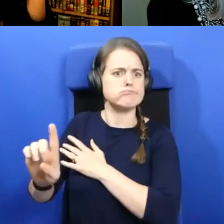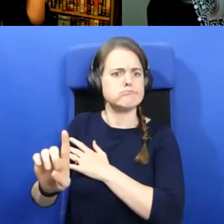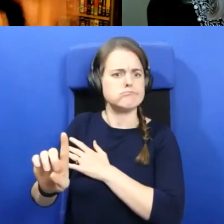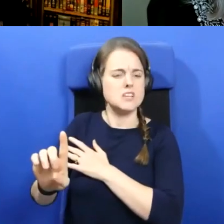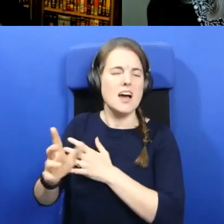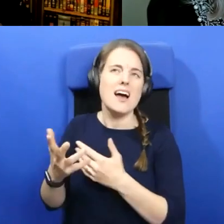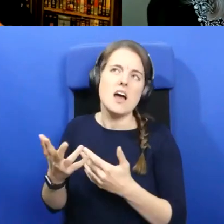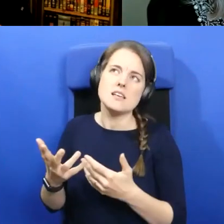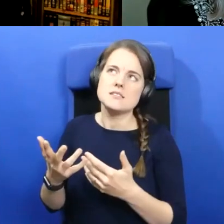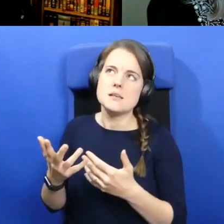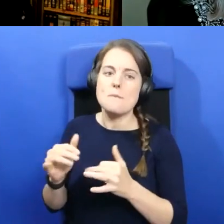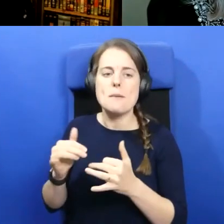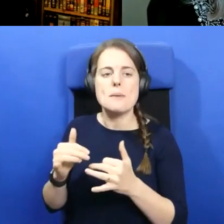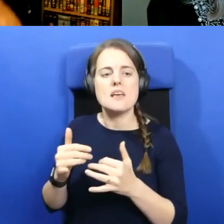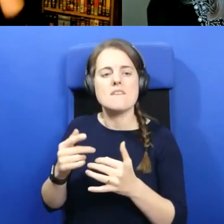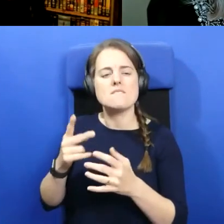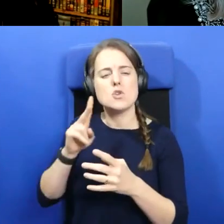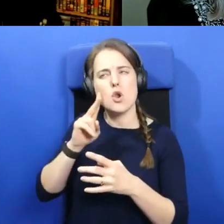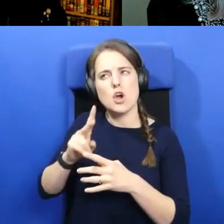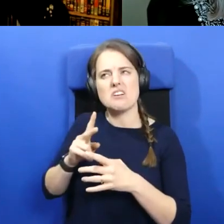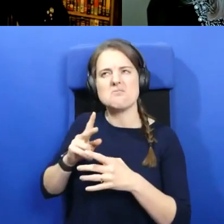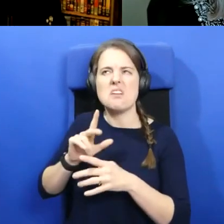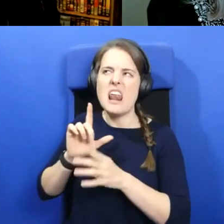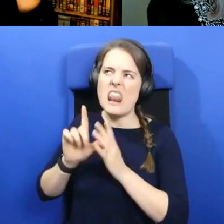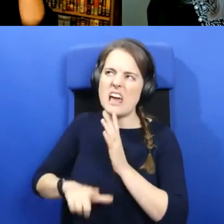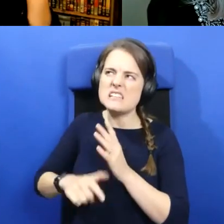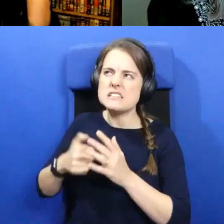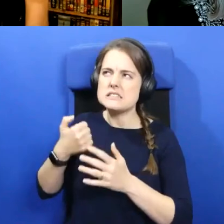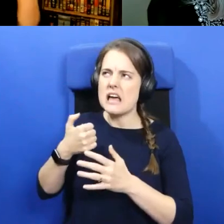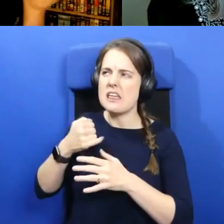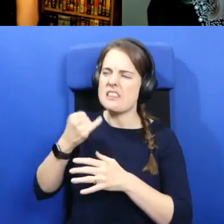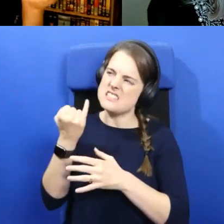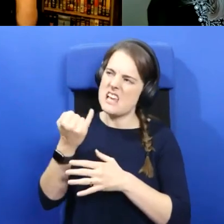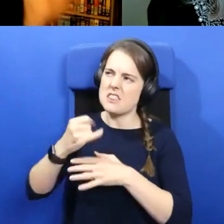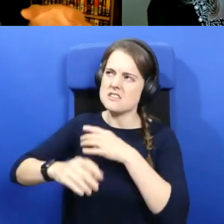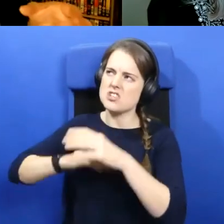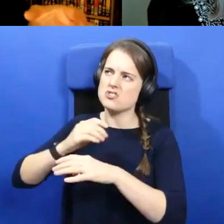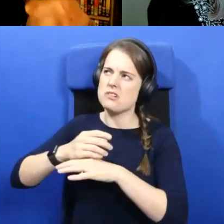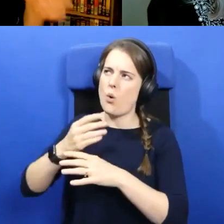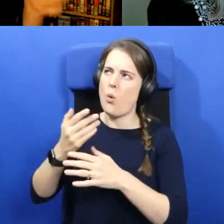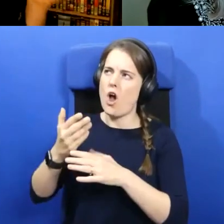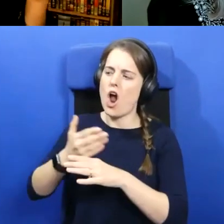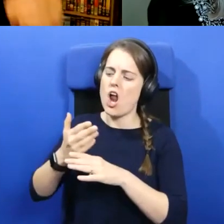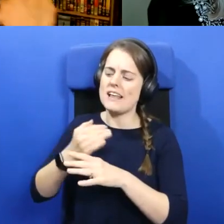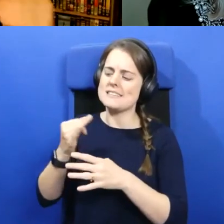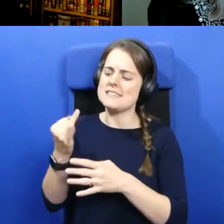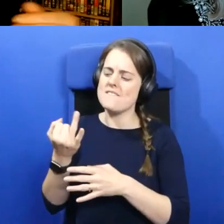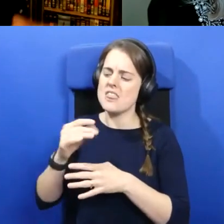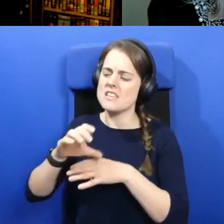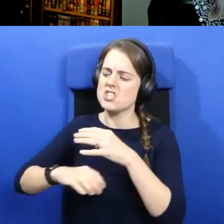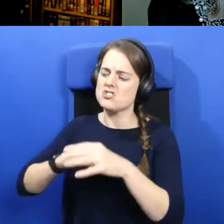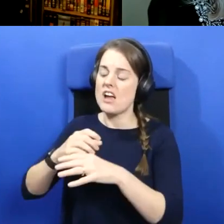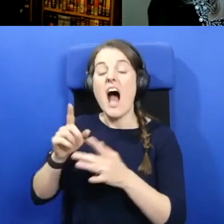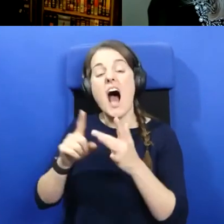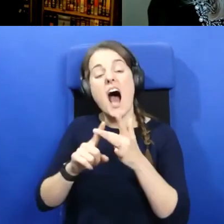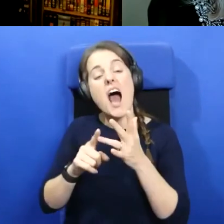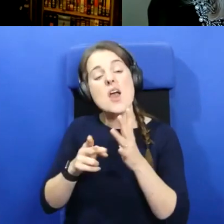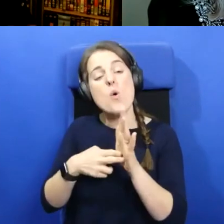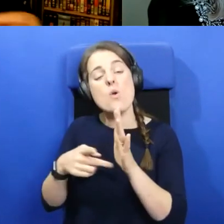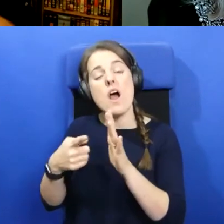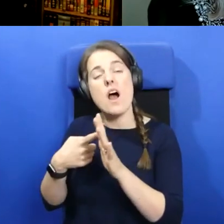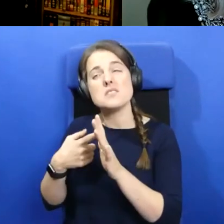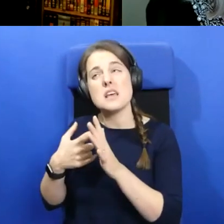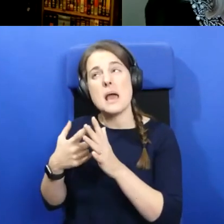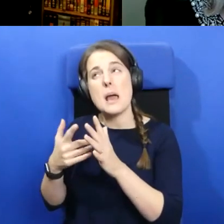the late sixth into the early seventh century, you know, maybe Iona is very important then, but it's not maybe as prominent as it becomes